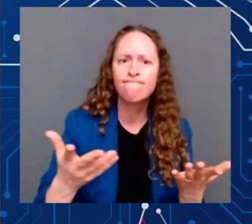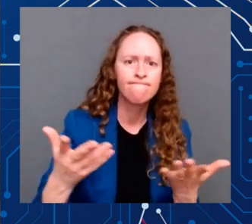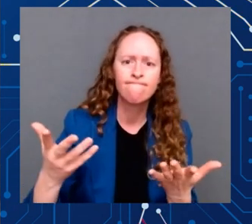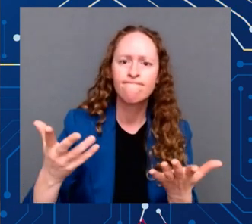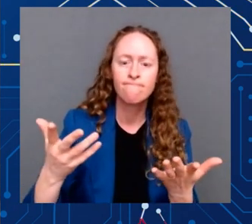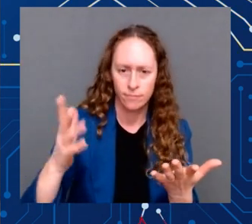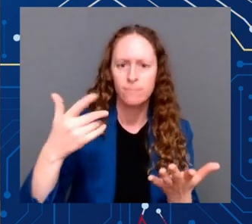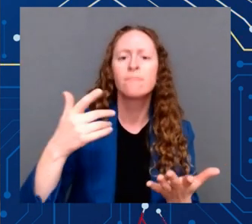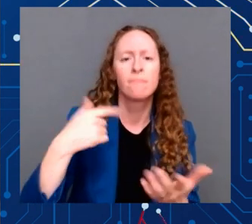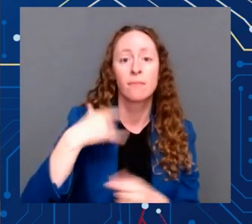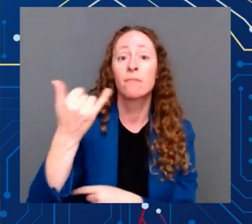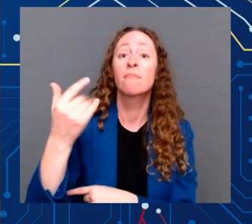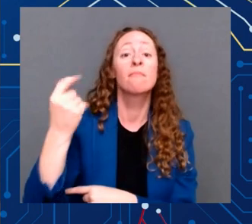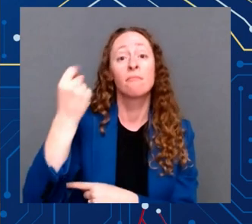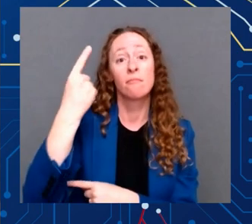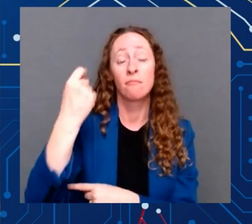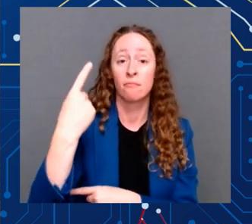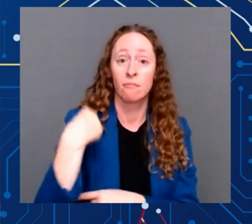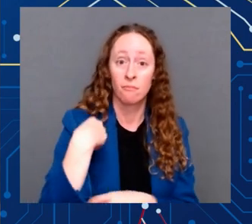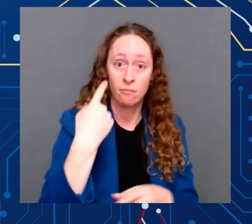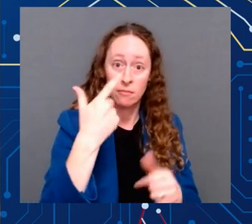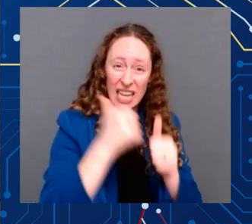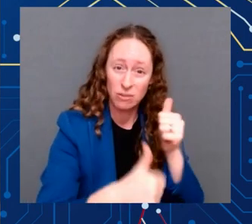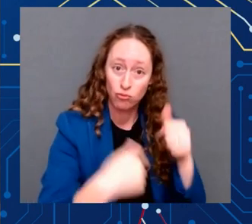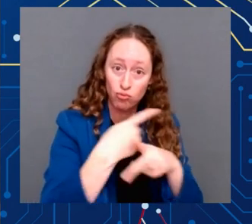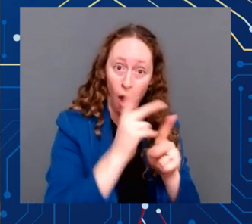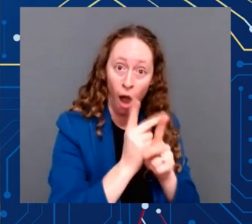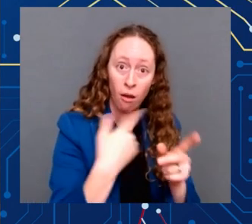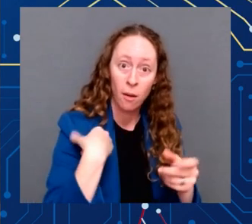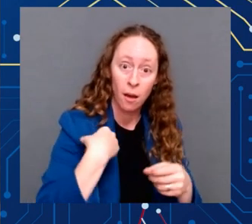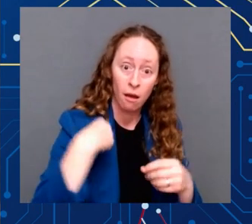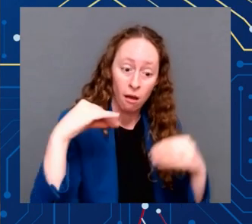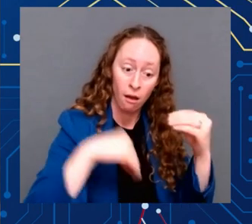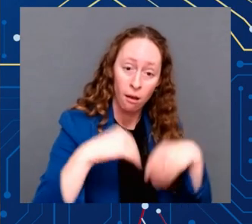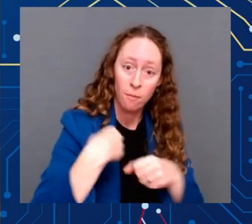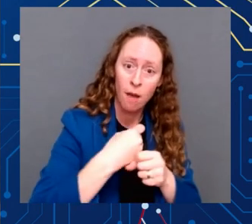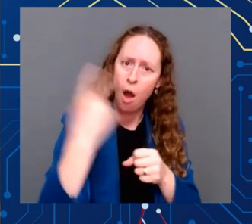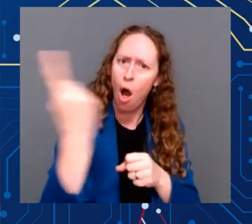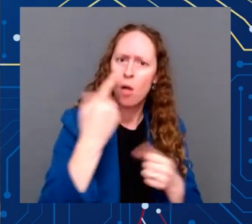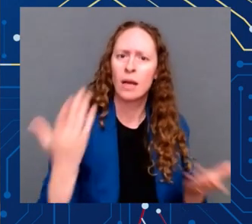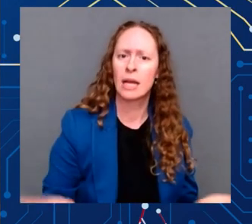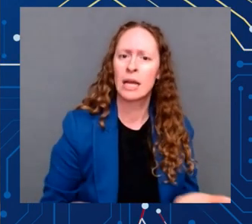manufactured right here in the United States at our factory in Buffalo, New York.